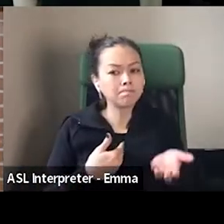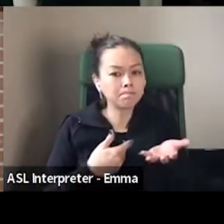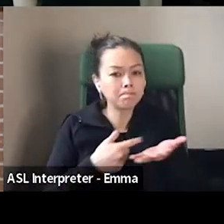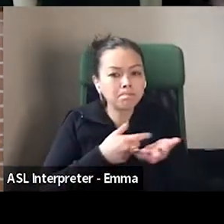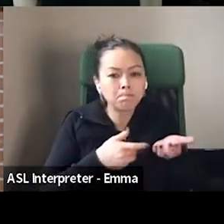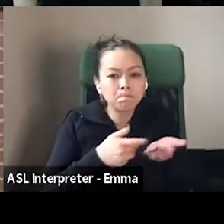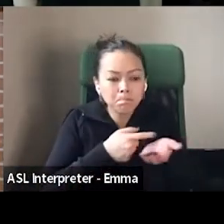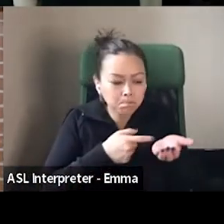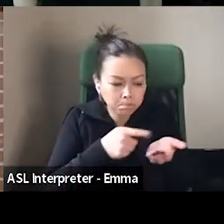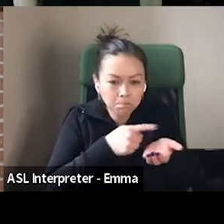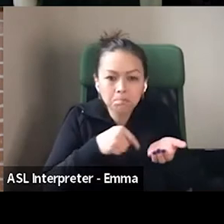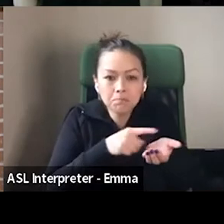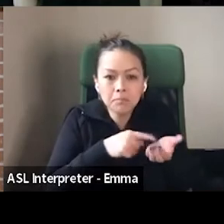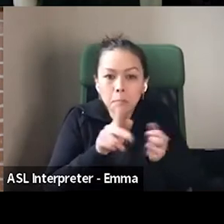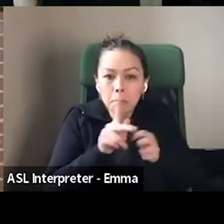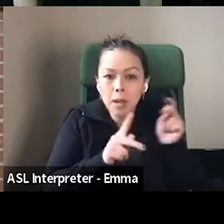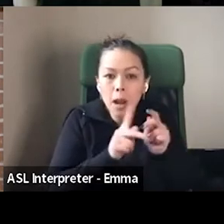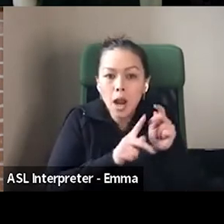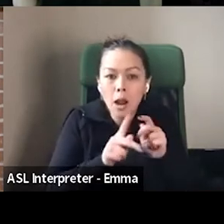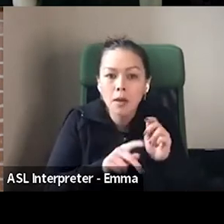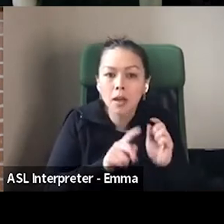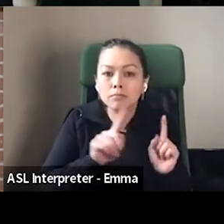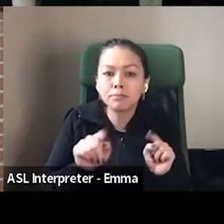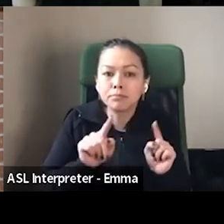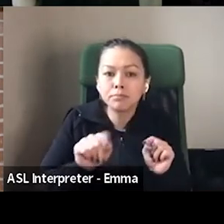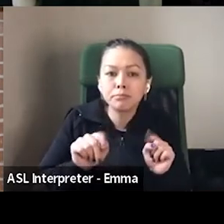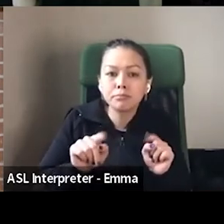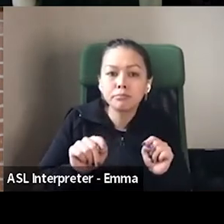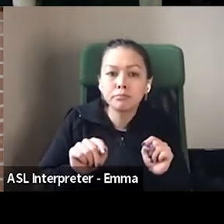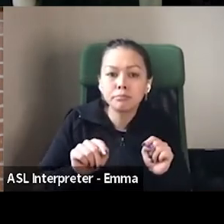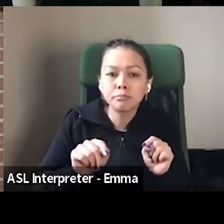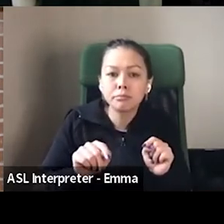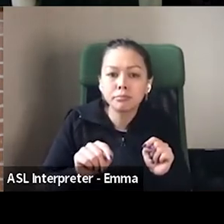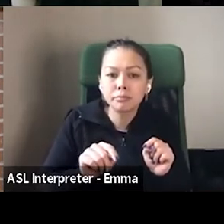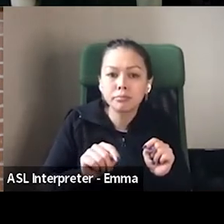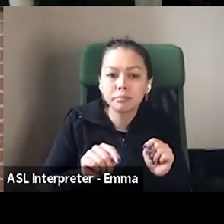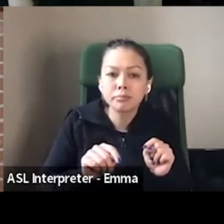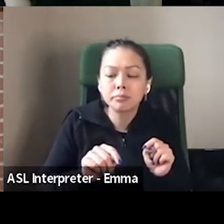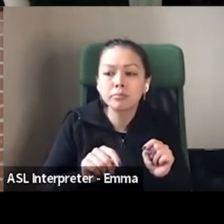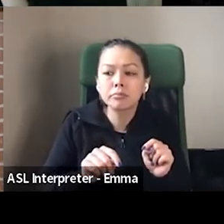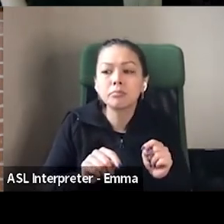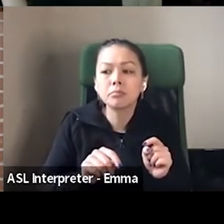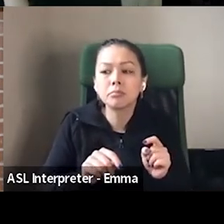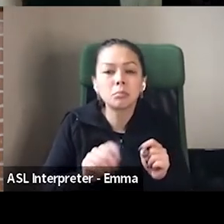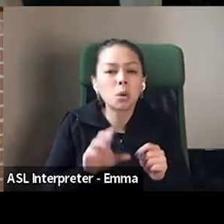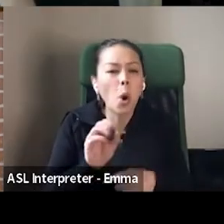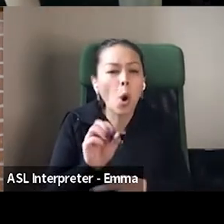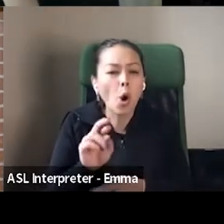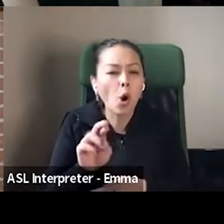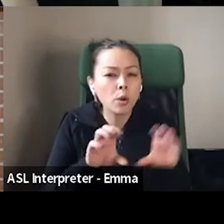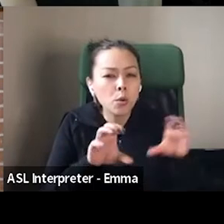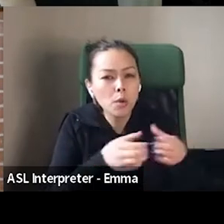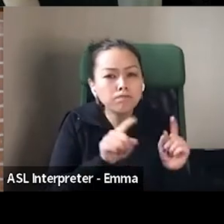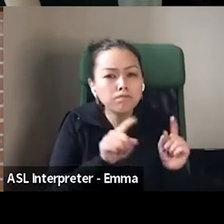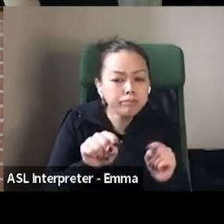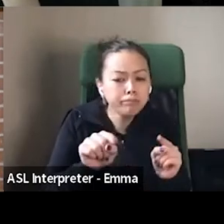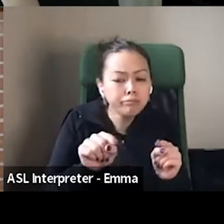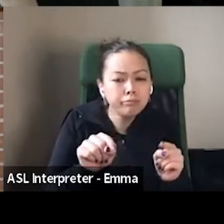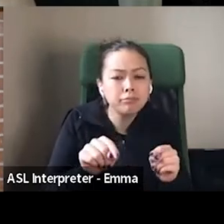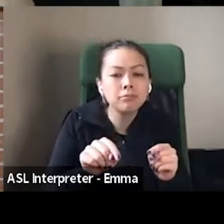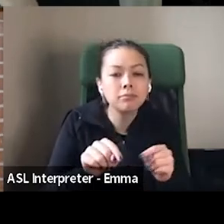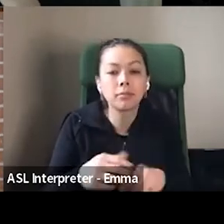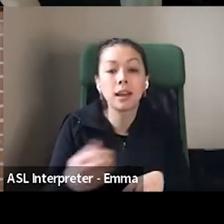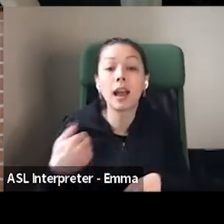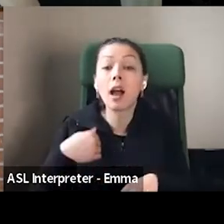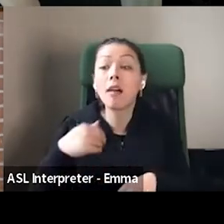from like what I consider to be quite a distance. You know, it's not hundreds of miles away or anything, but I, I think while they